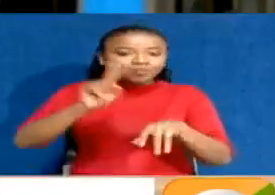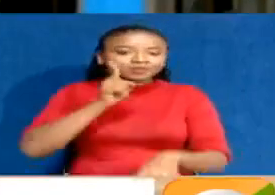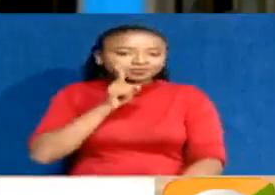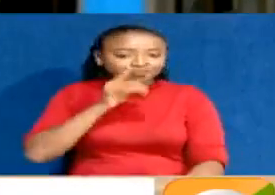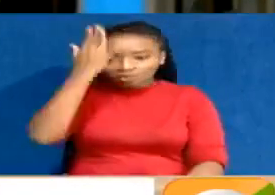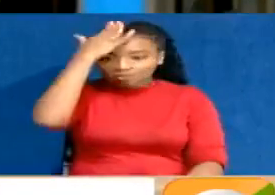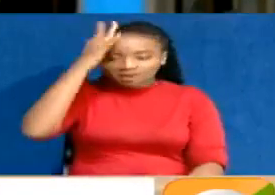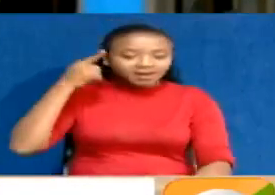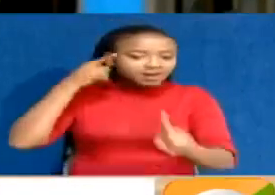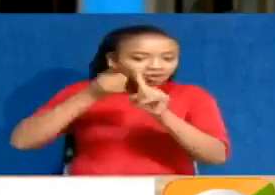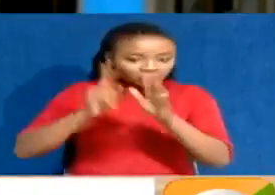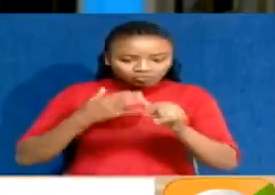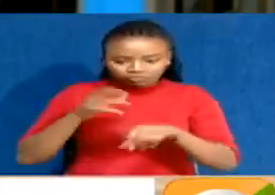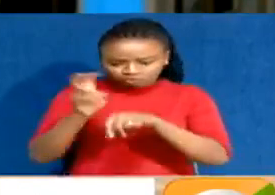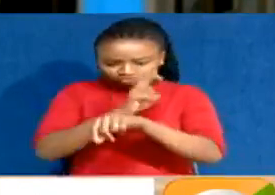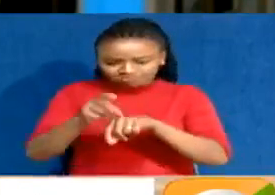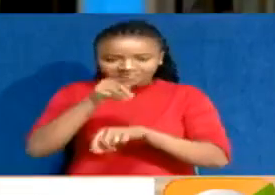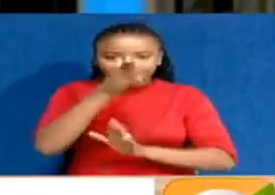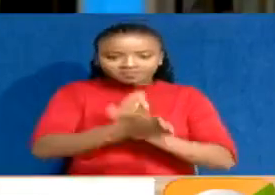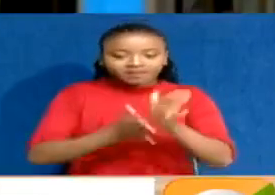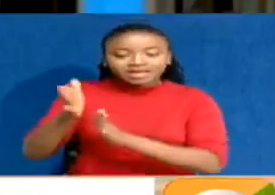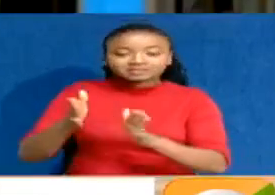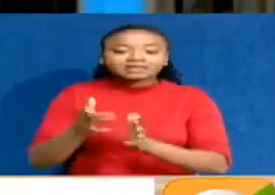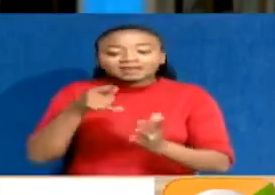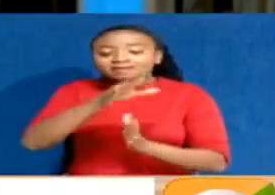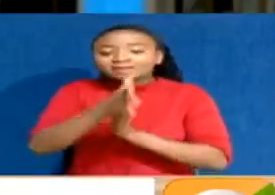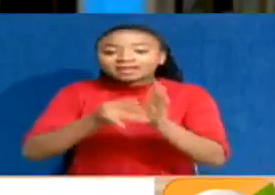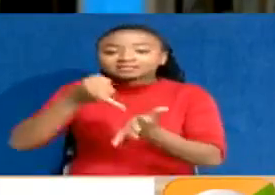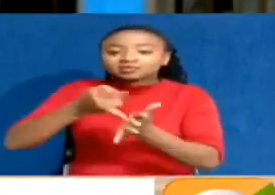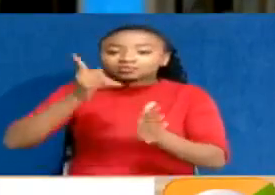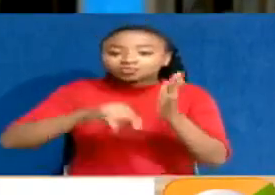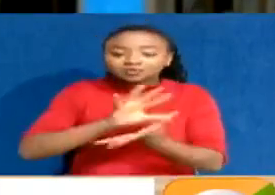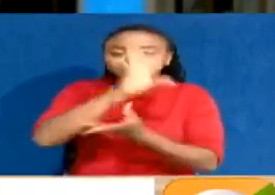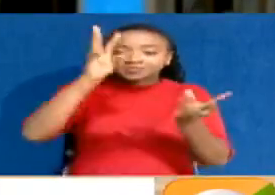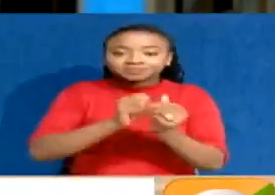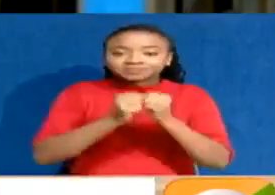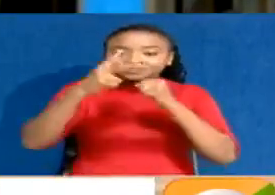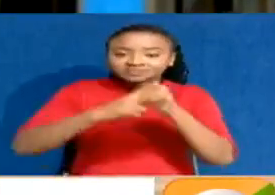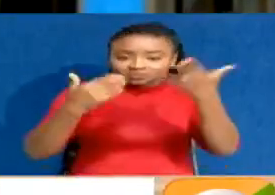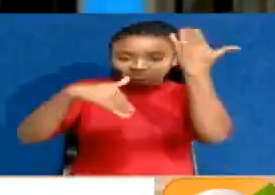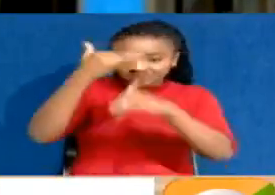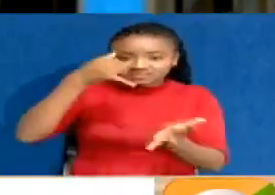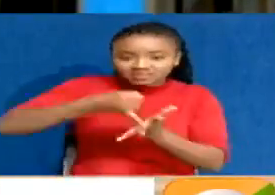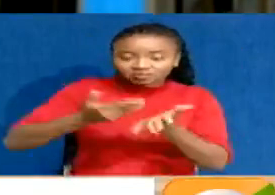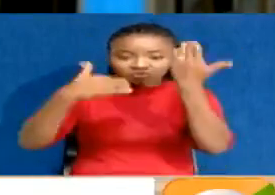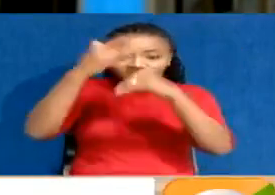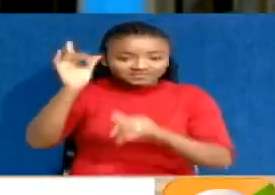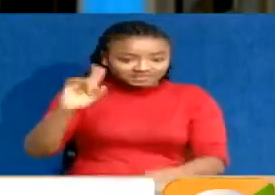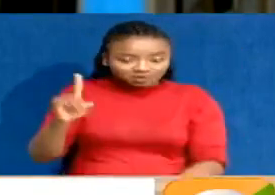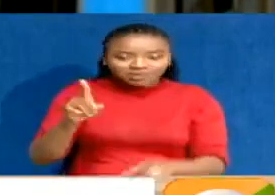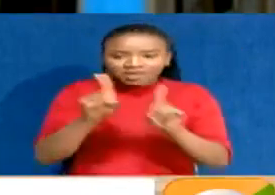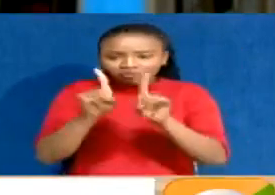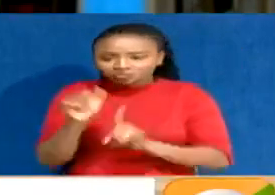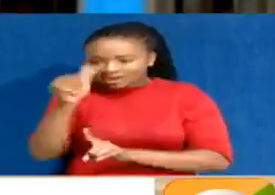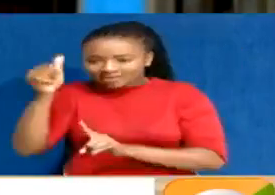to oversee this plan, a launch that will get to see 17 universities, including the University of Nairobi, and other key players commit